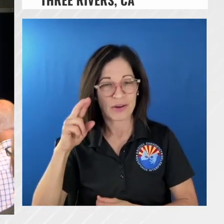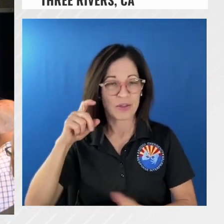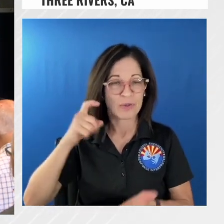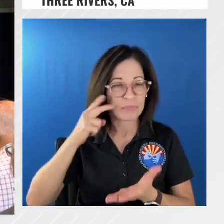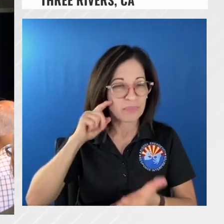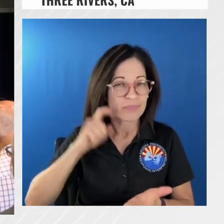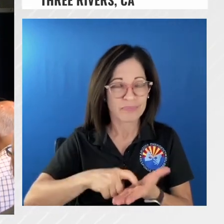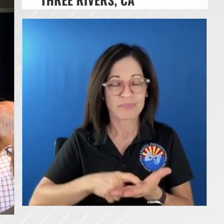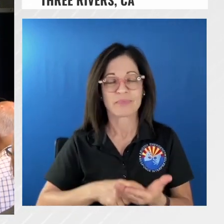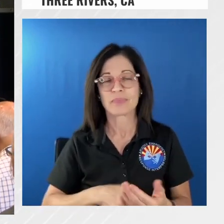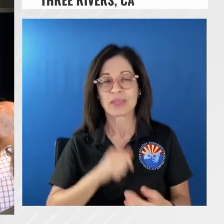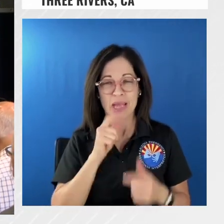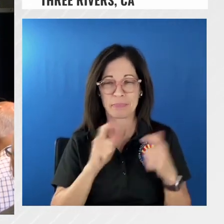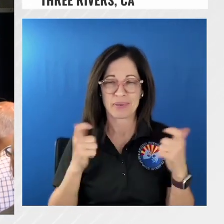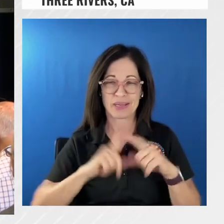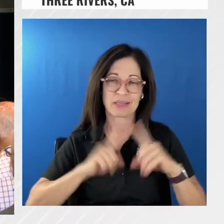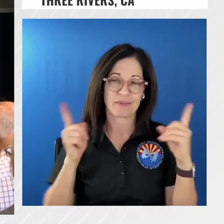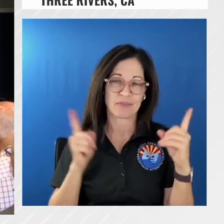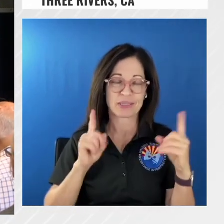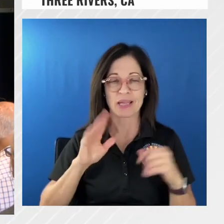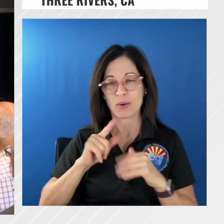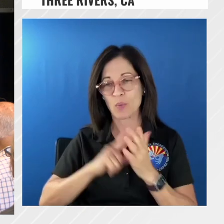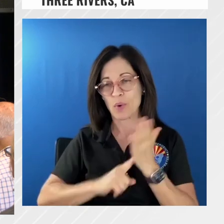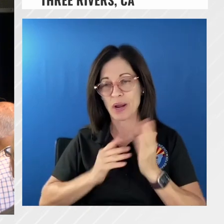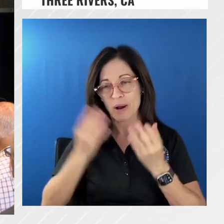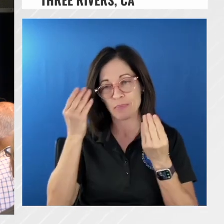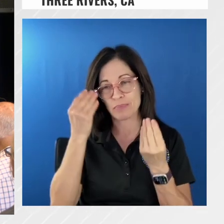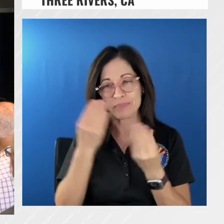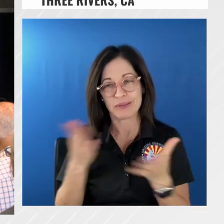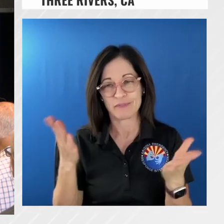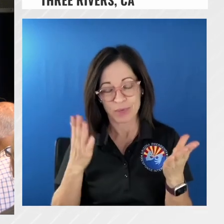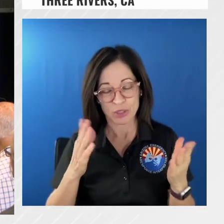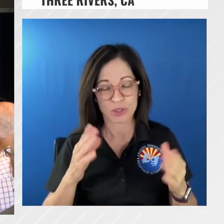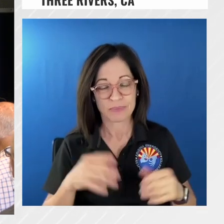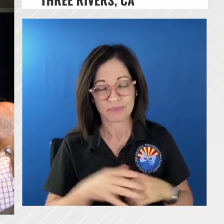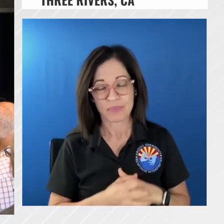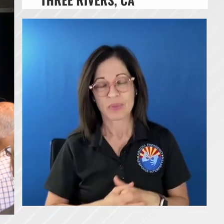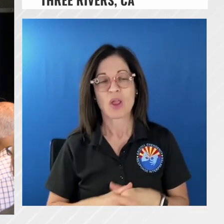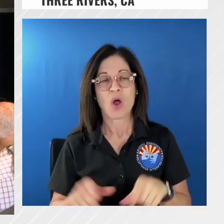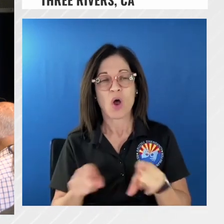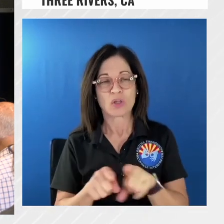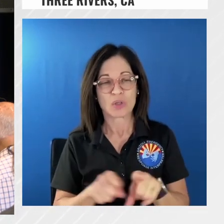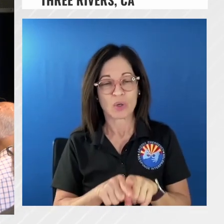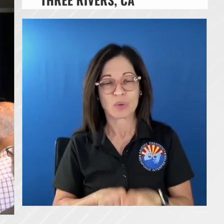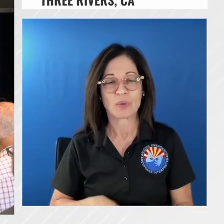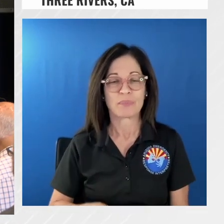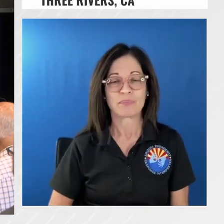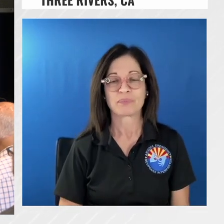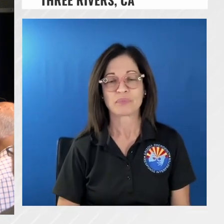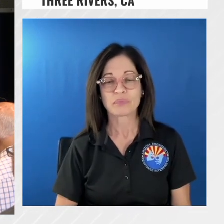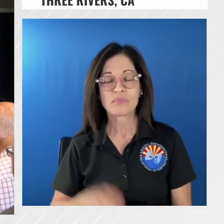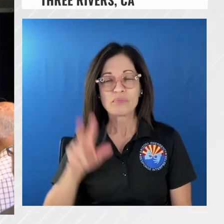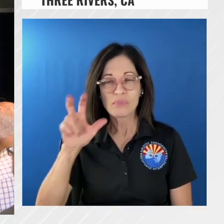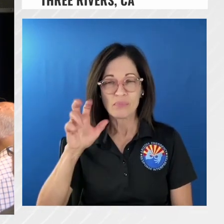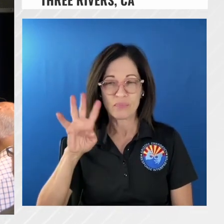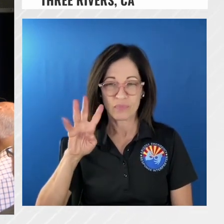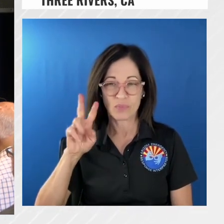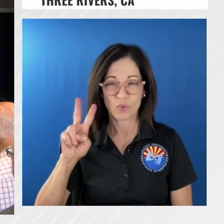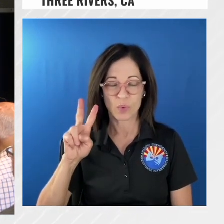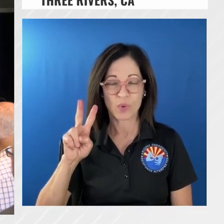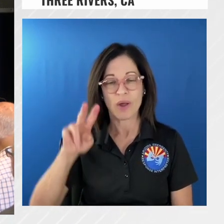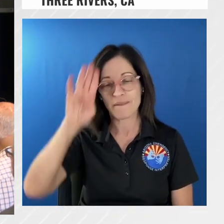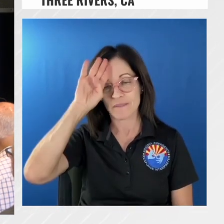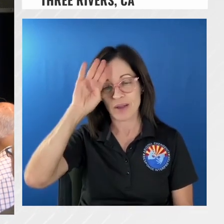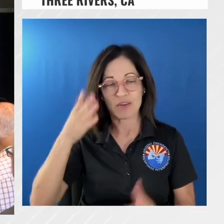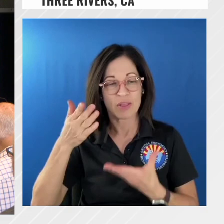uh the pio stated updated also is 342 current firefighters on the ground so that's up there on the on the hillside we